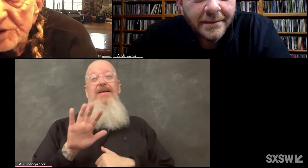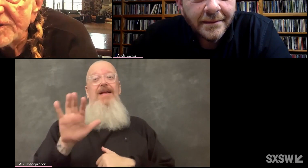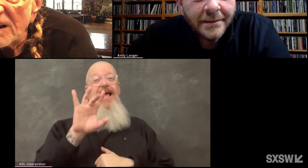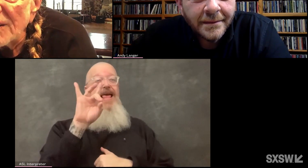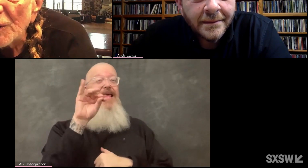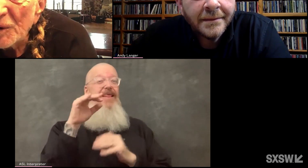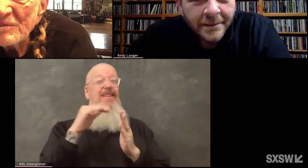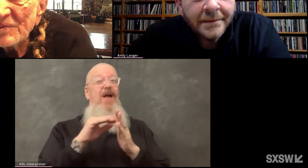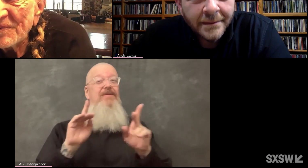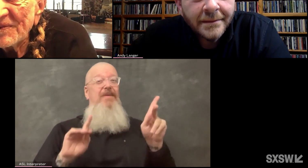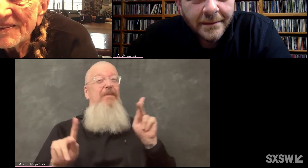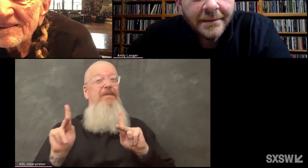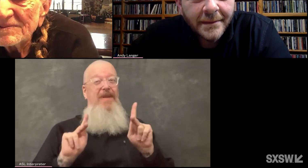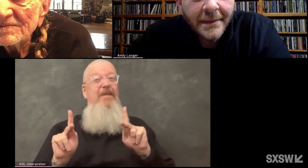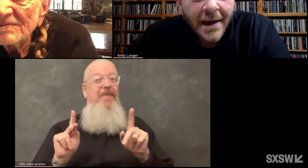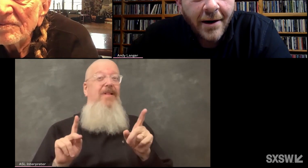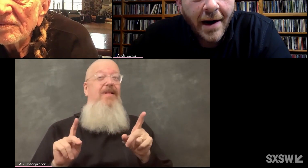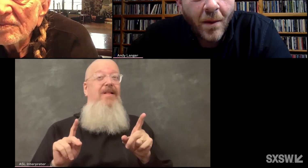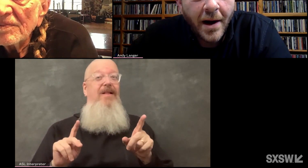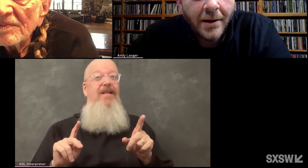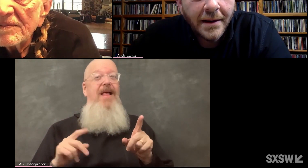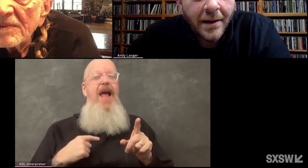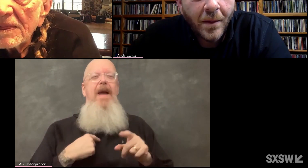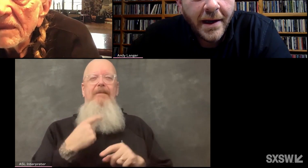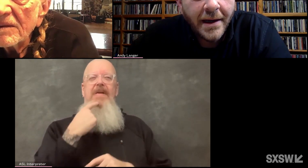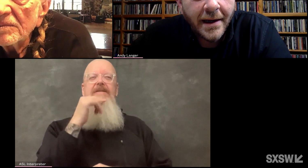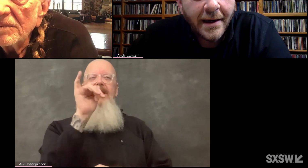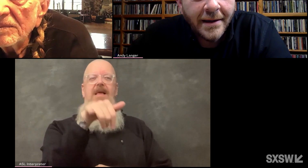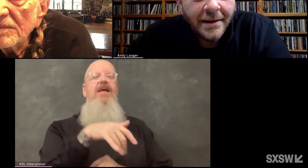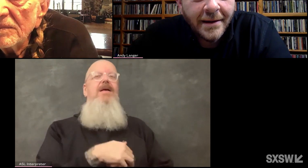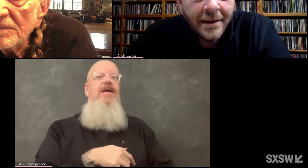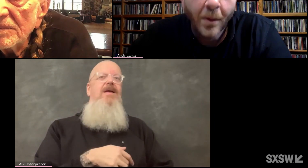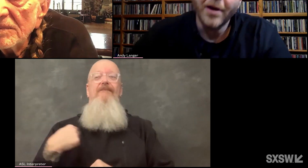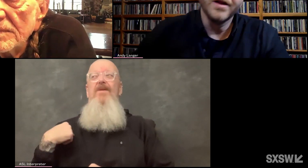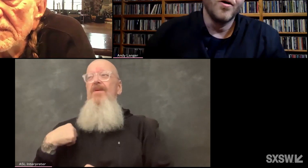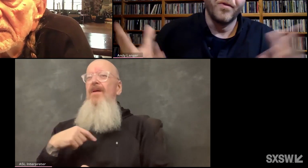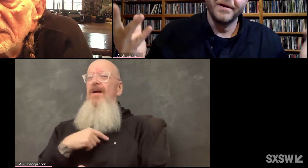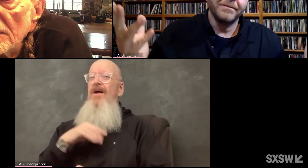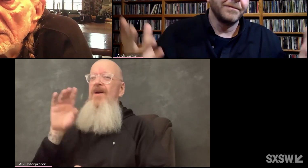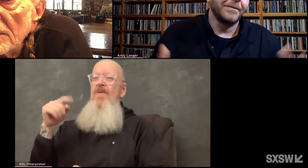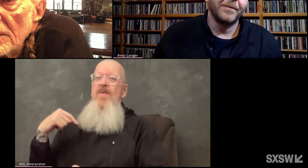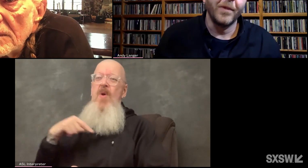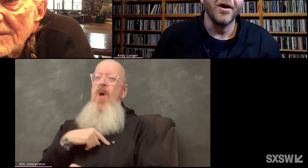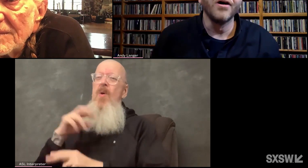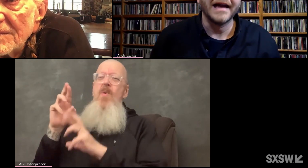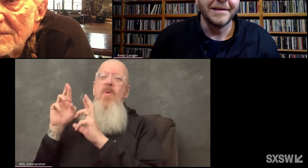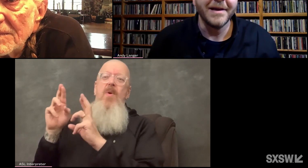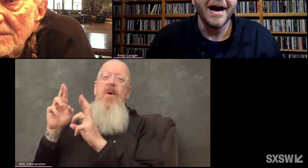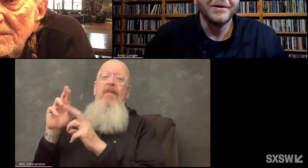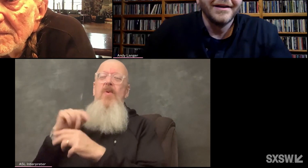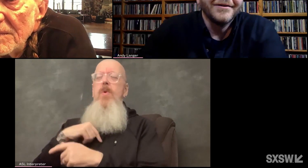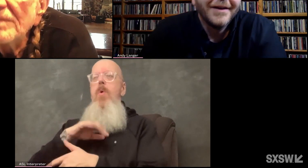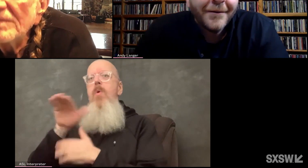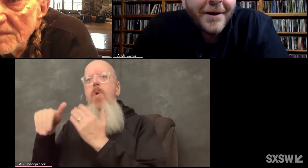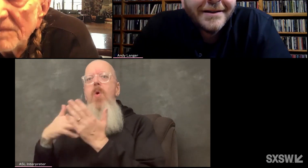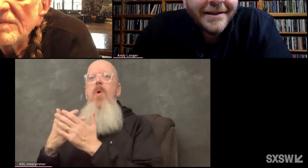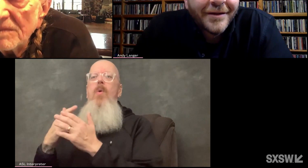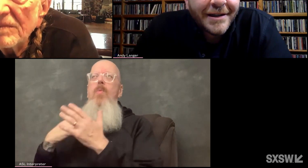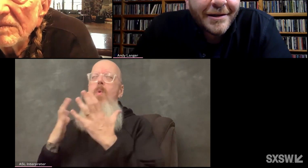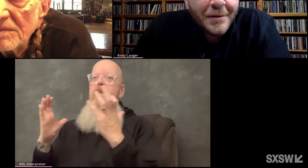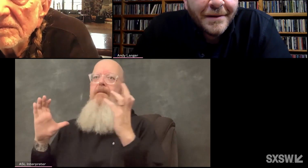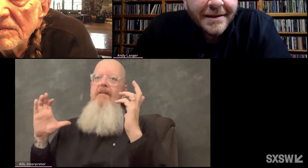I missed that, you know. All right. Well, we all hope we all get to be out there